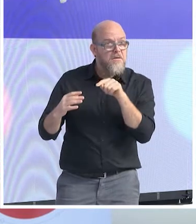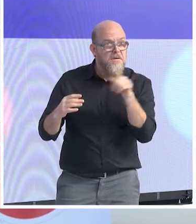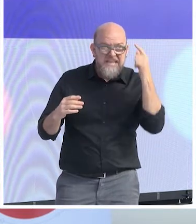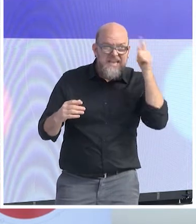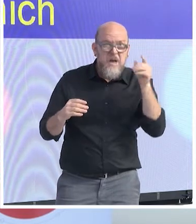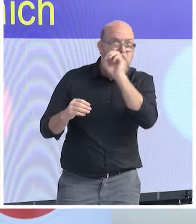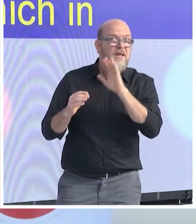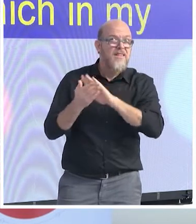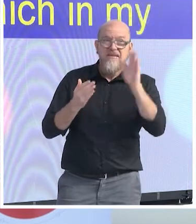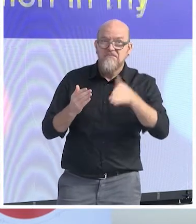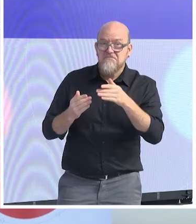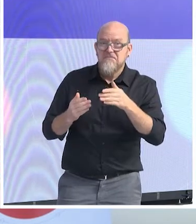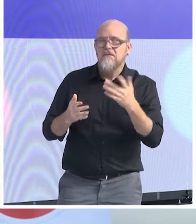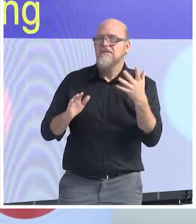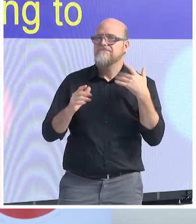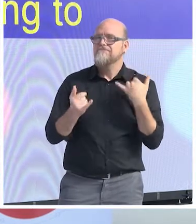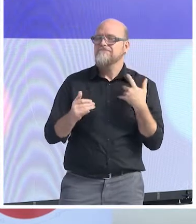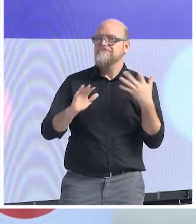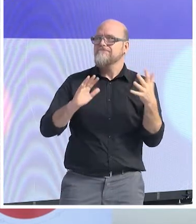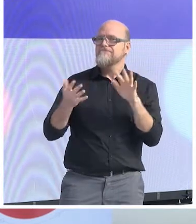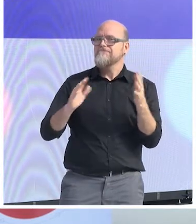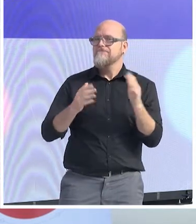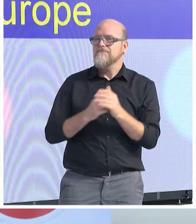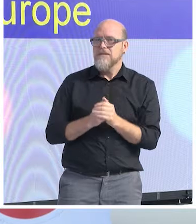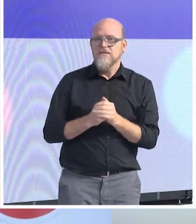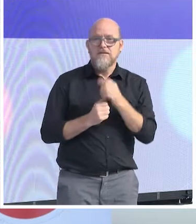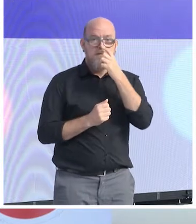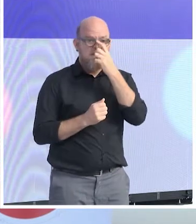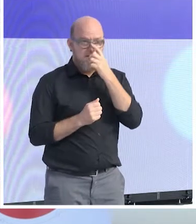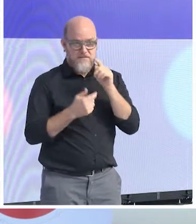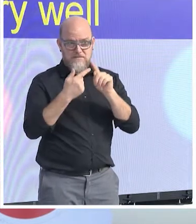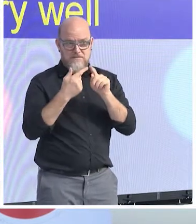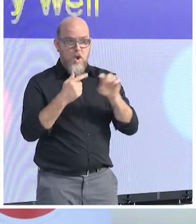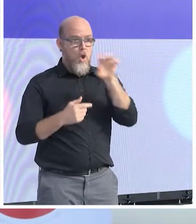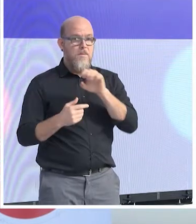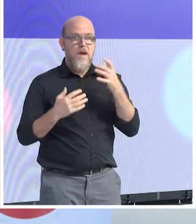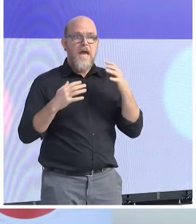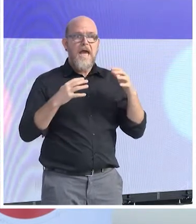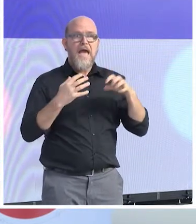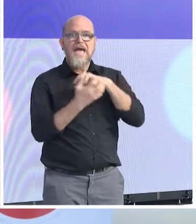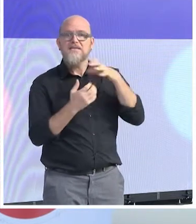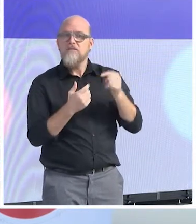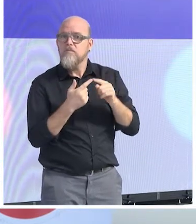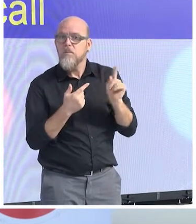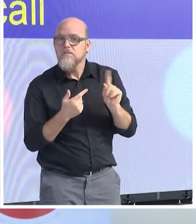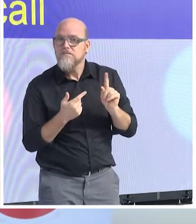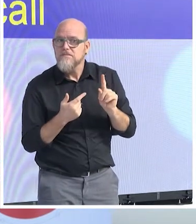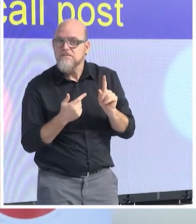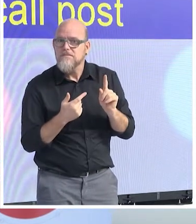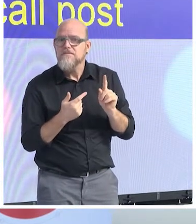going to crisis, and this is the Europe which you know very well, is what I'm going to call post-1968 Europe, the Europe of Rights.